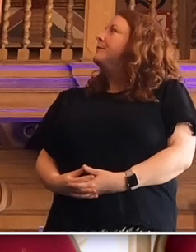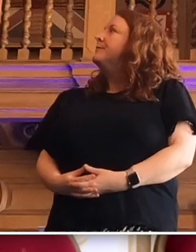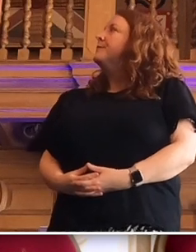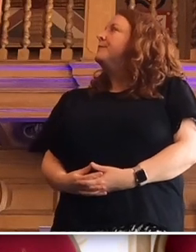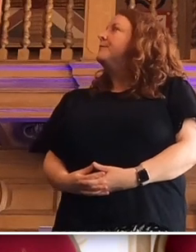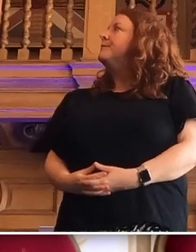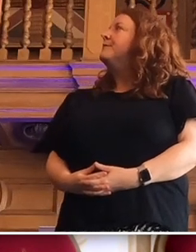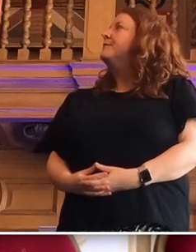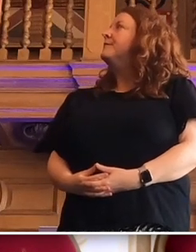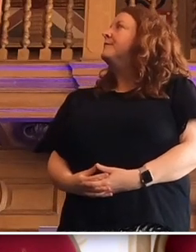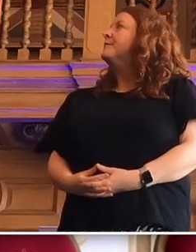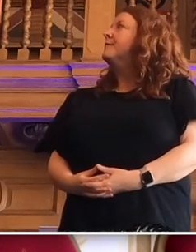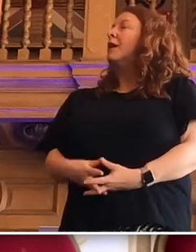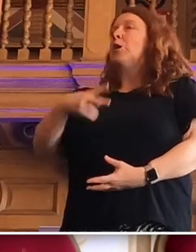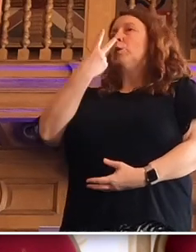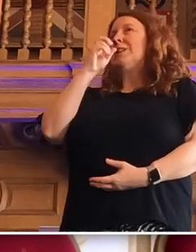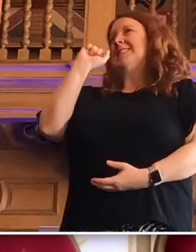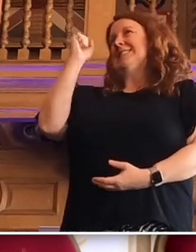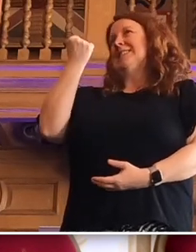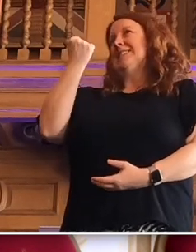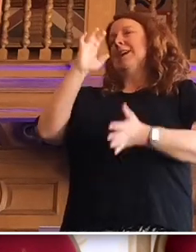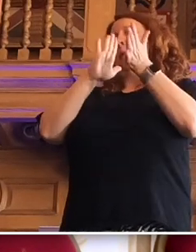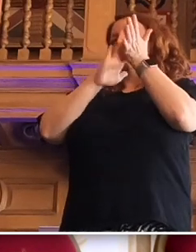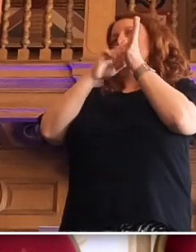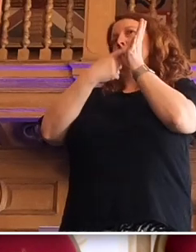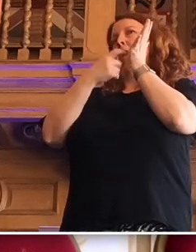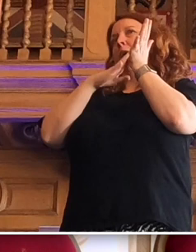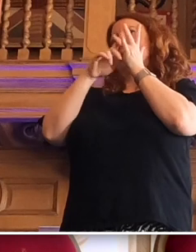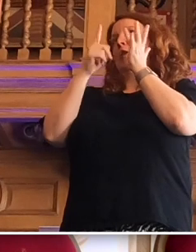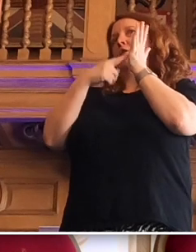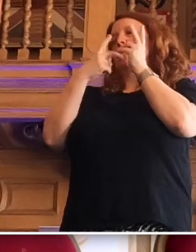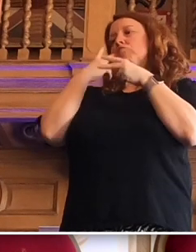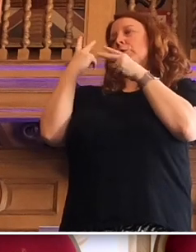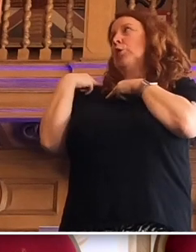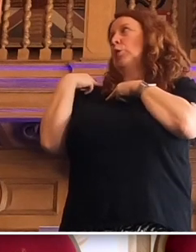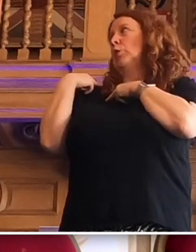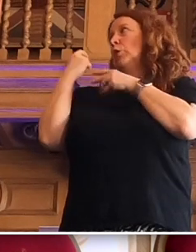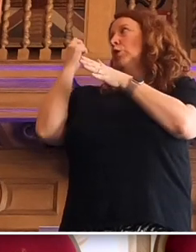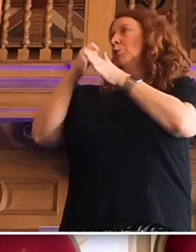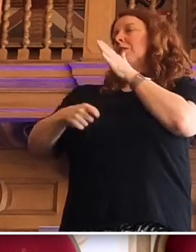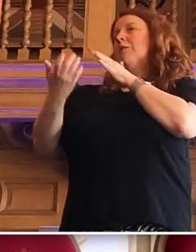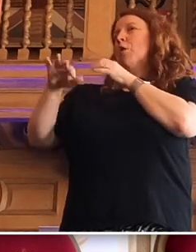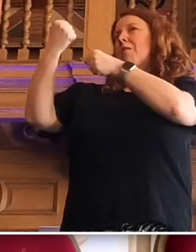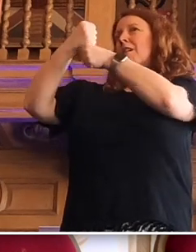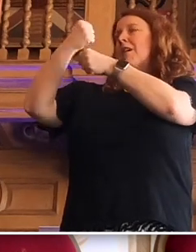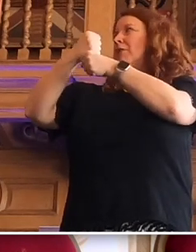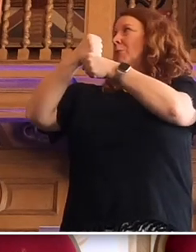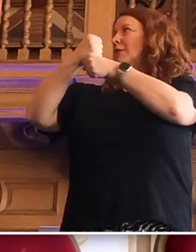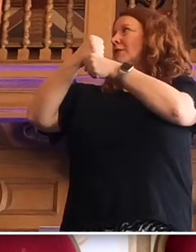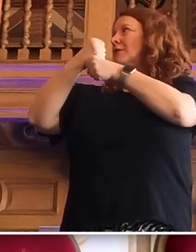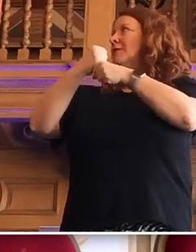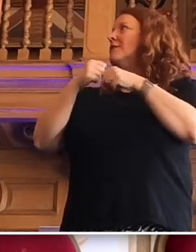We had the 2010 Marmot review commissioned by the government of the day.